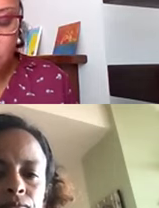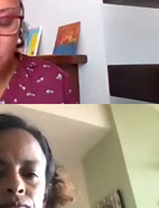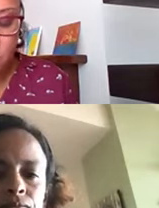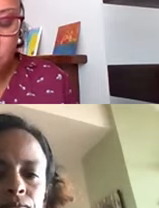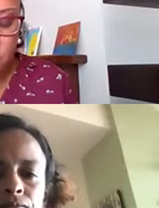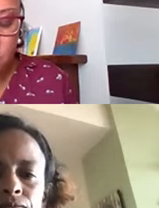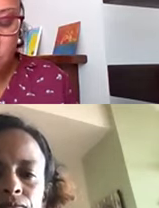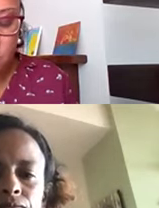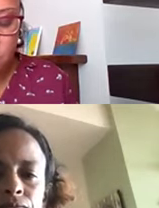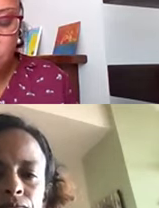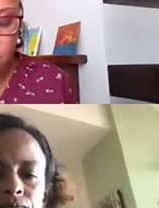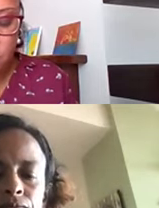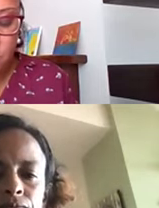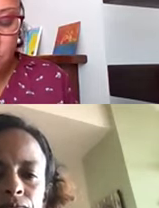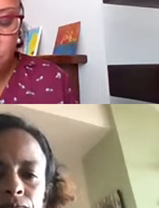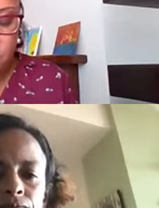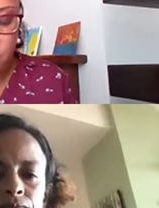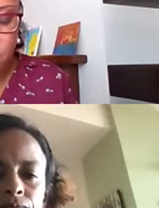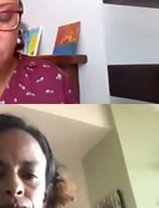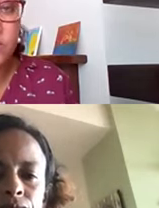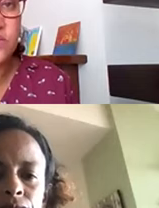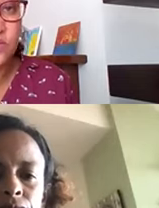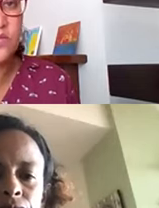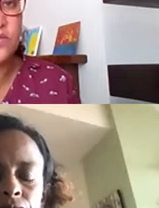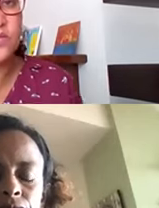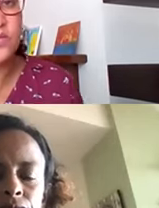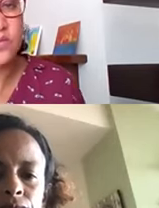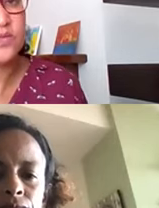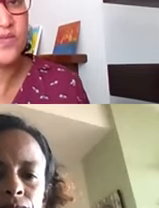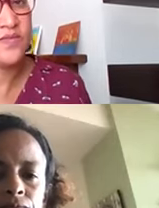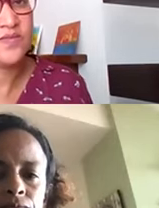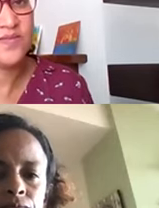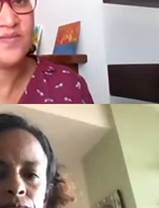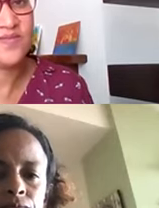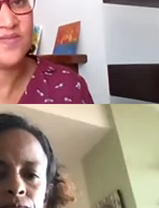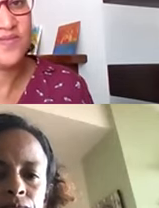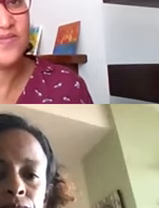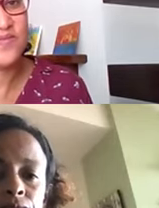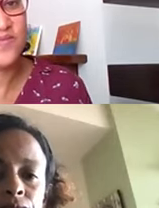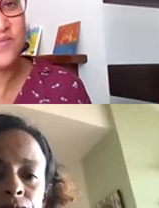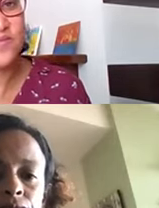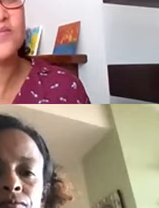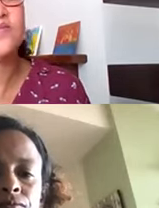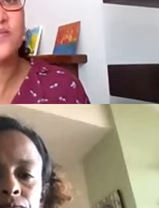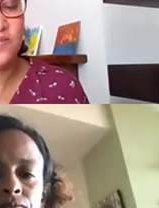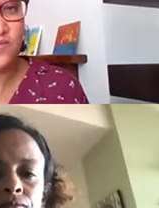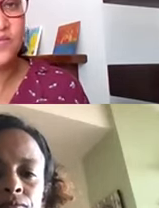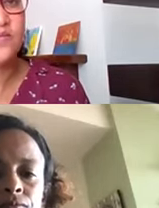know, this social structure that we created in the West cannot be sustainable.